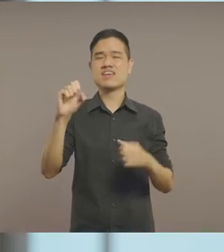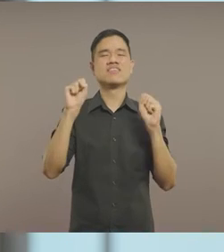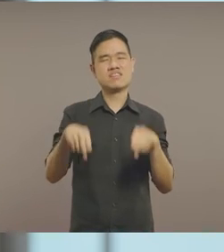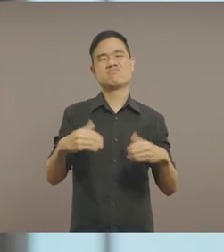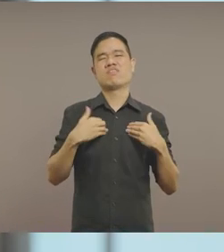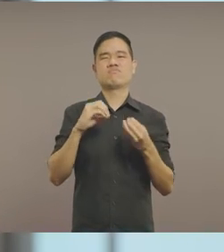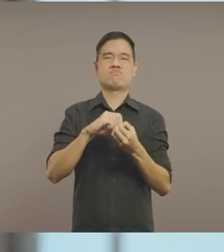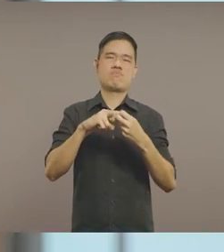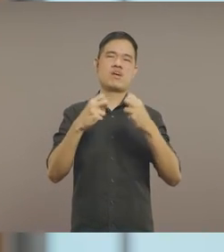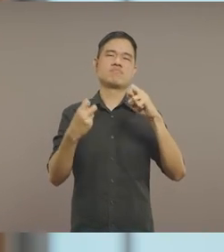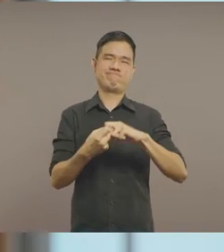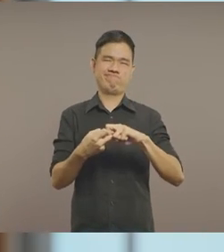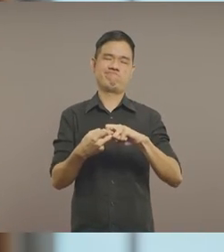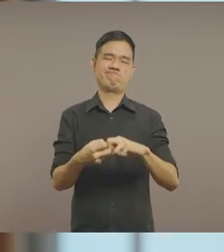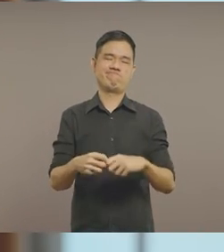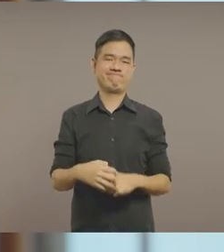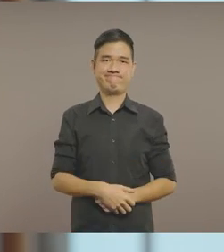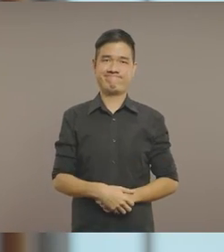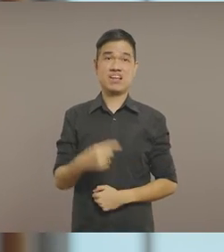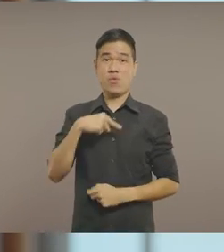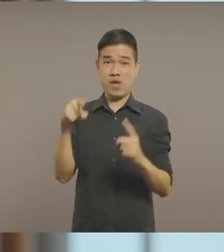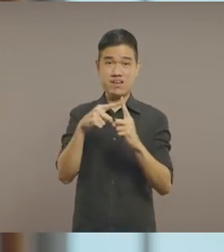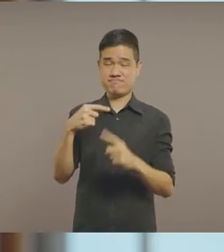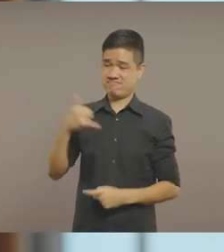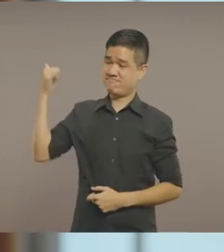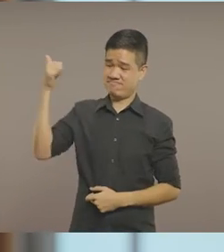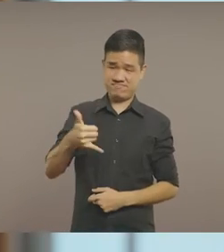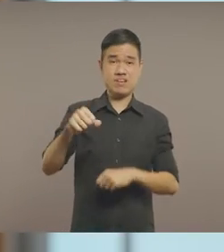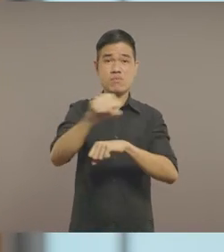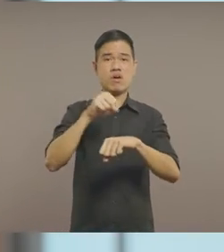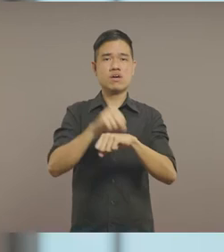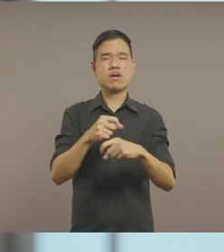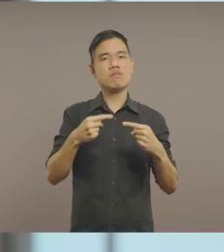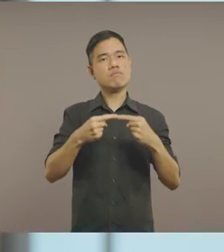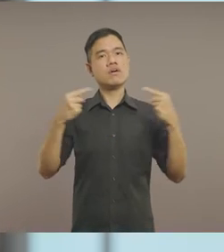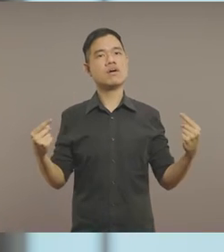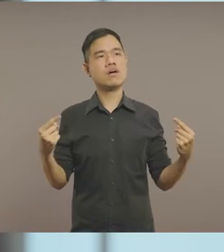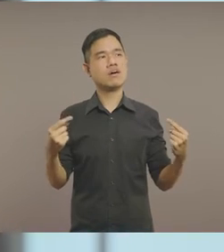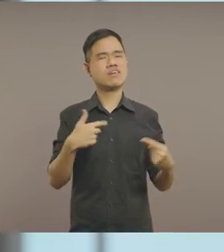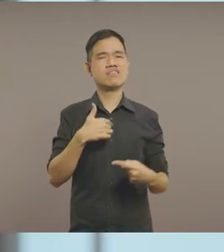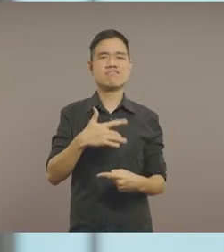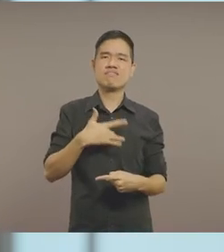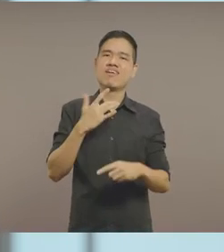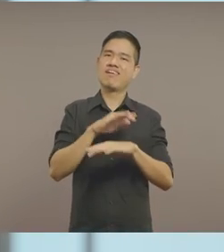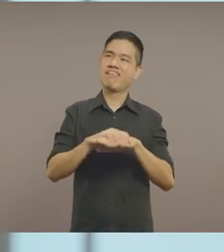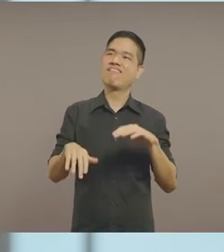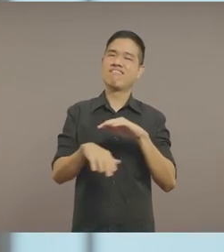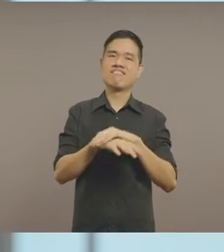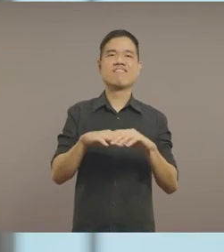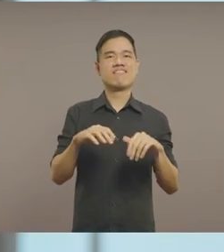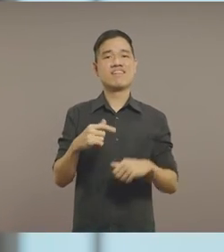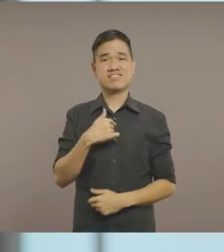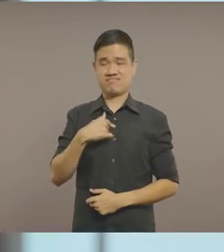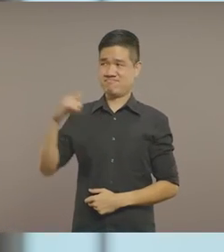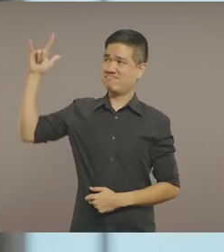a National Registration Card can have so many problems. And in sharp contrast, whenever I come to Singapore, I feel comforted. When I use